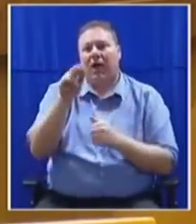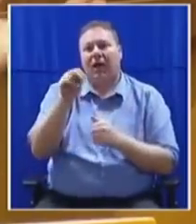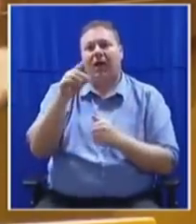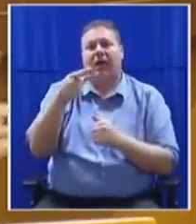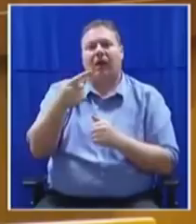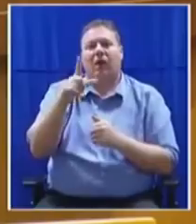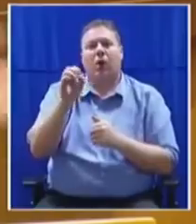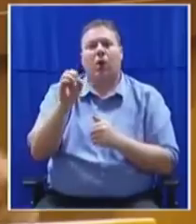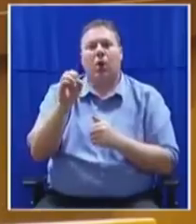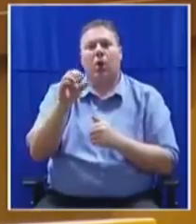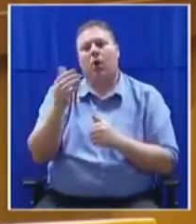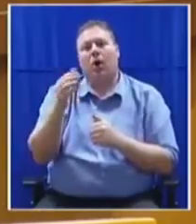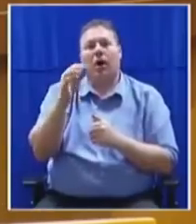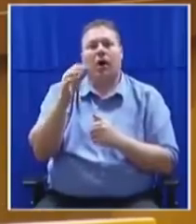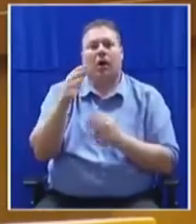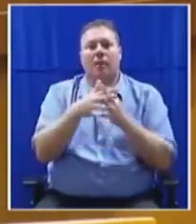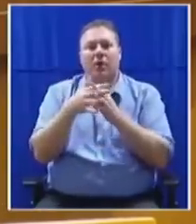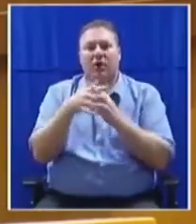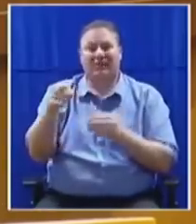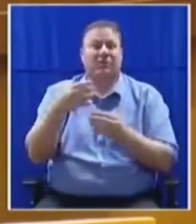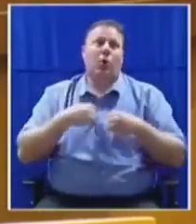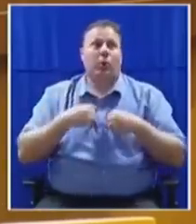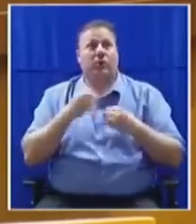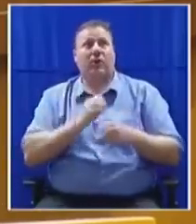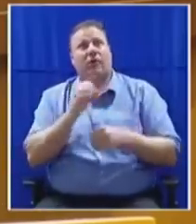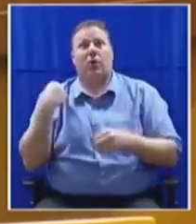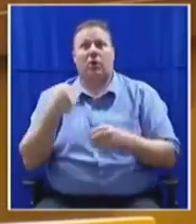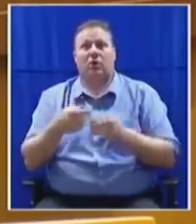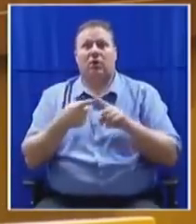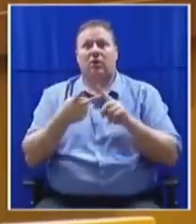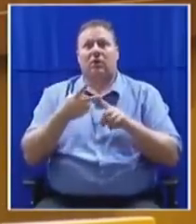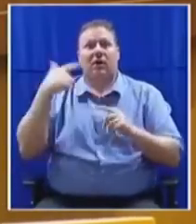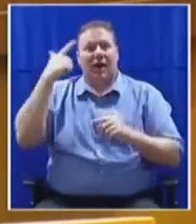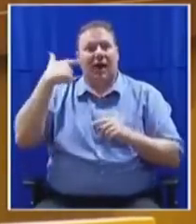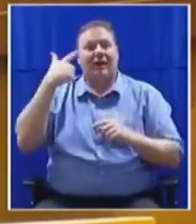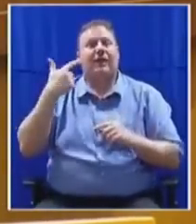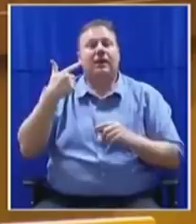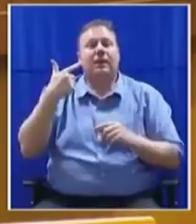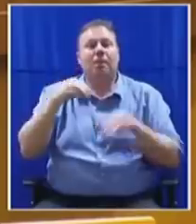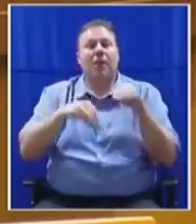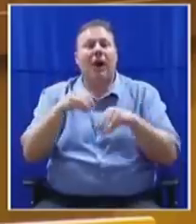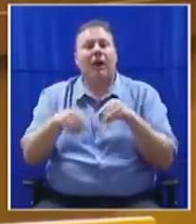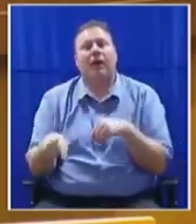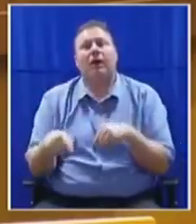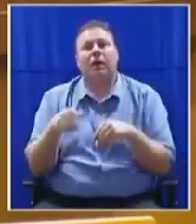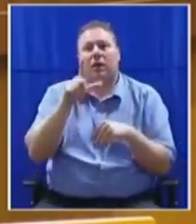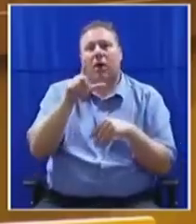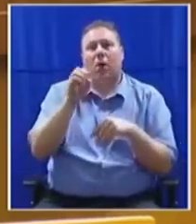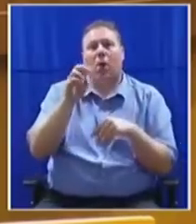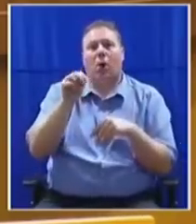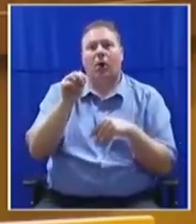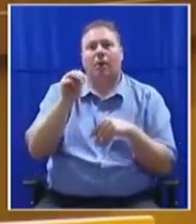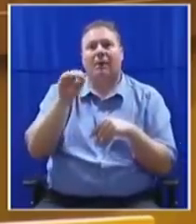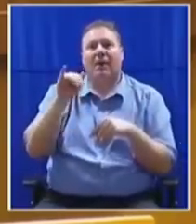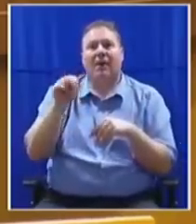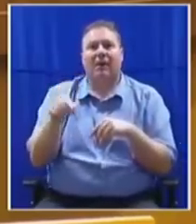basically has owned South Africa for a very long time. It's London mine, Lonmin, which together with the